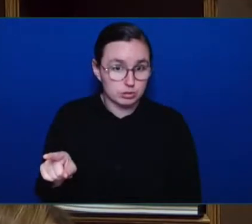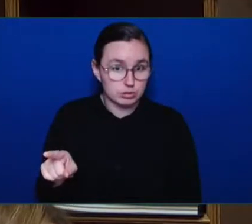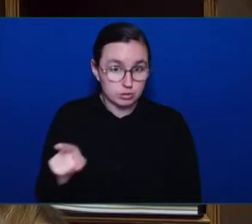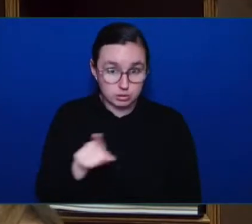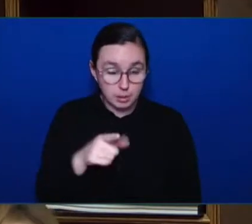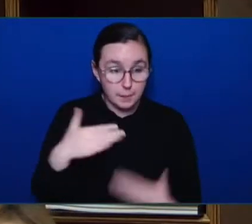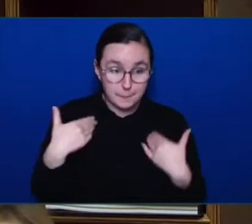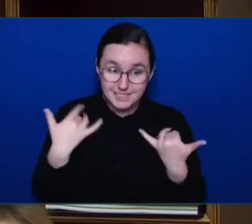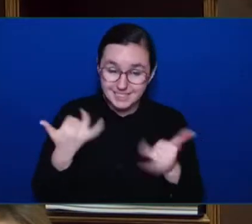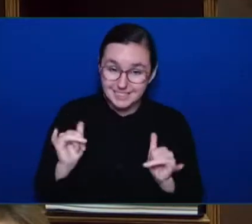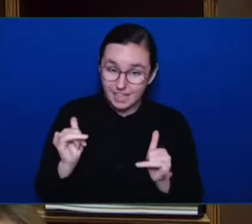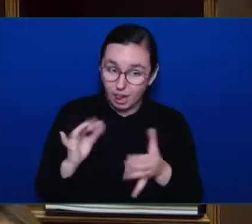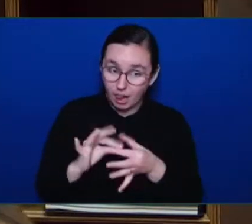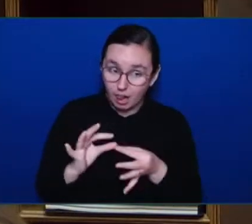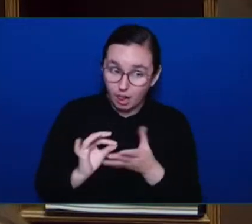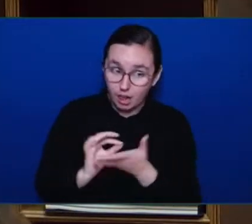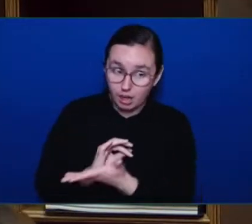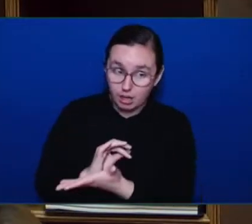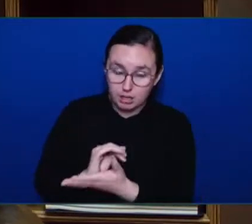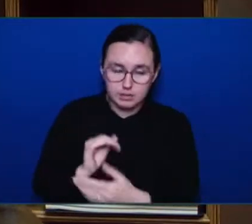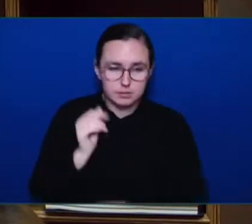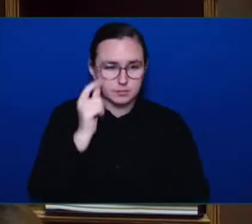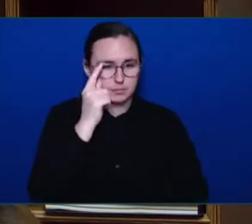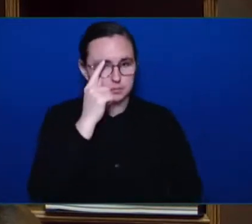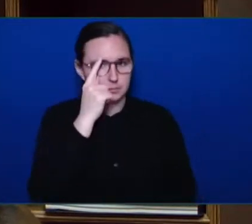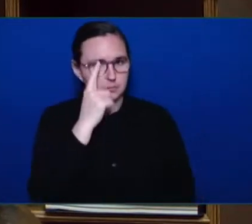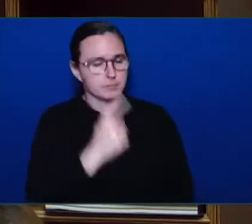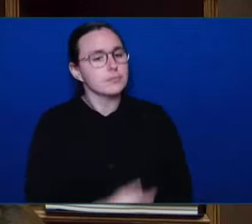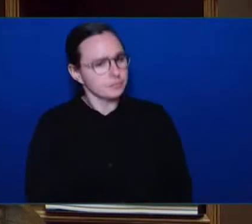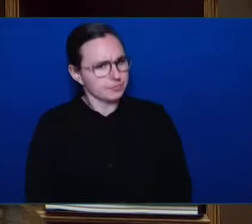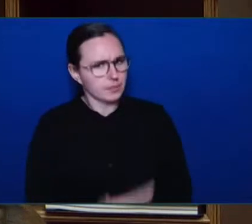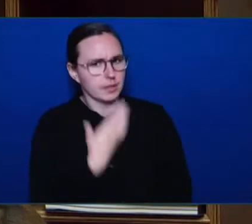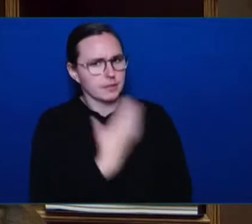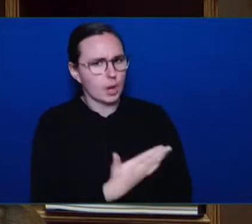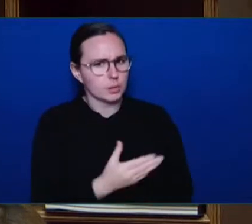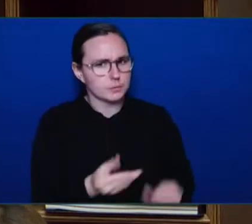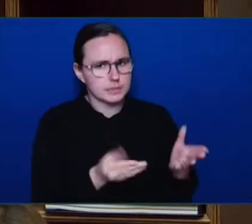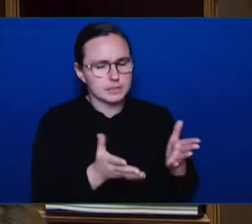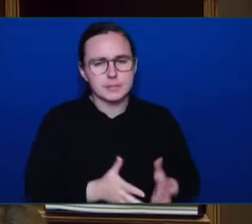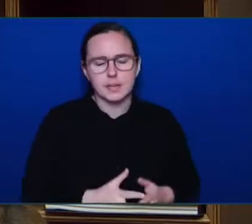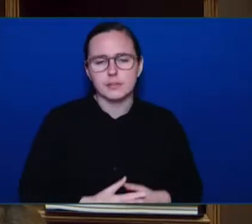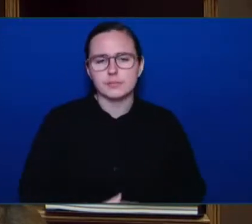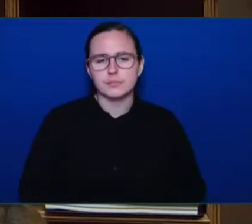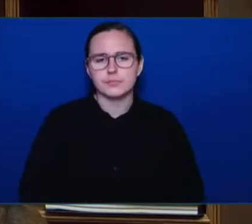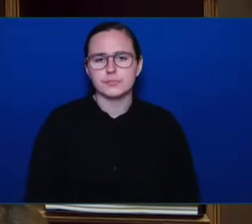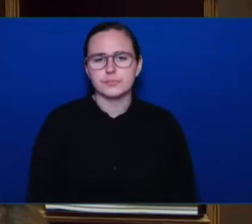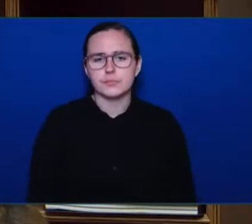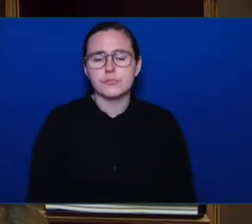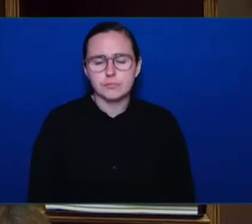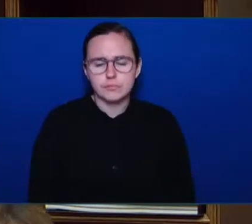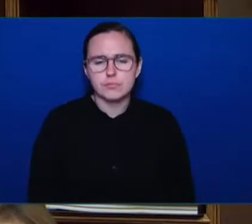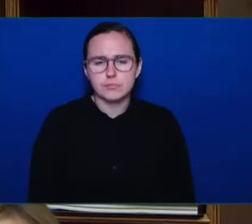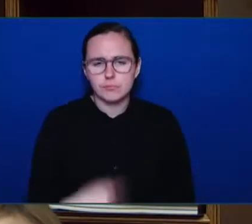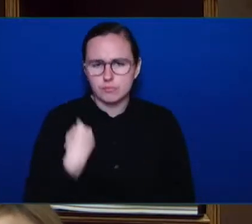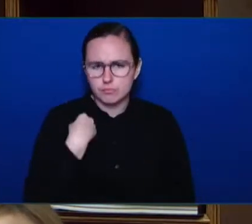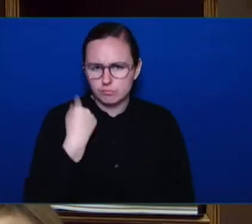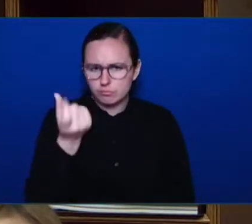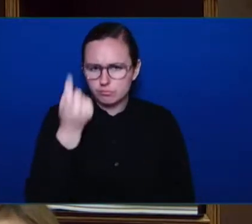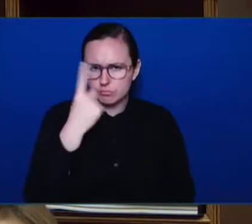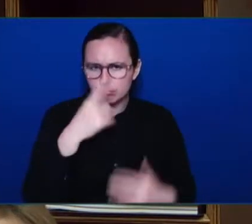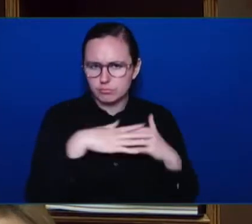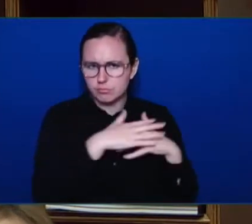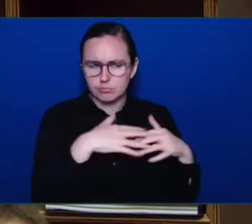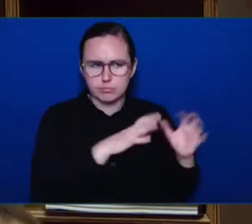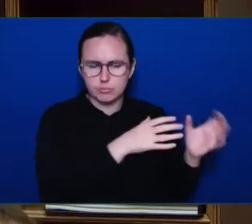Thank you. you, Speaker. I understand how deeply disappointed the nations are. This was an exciting bid,